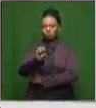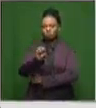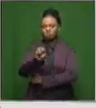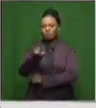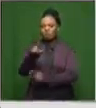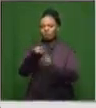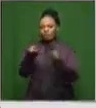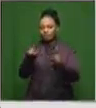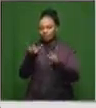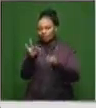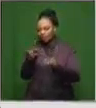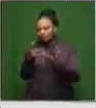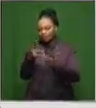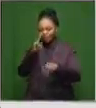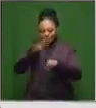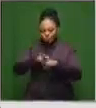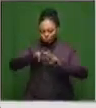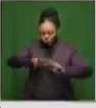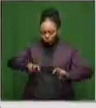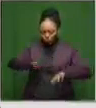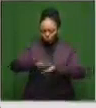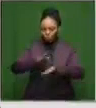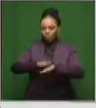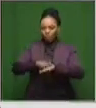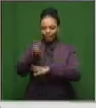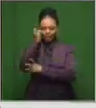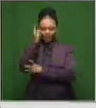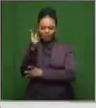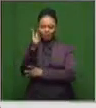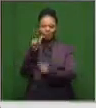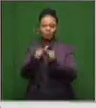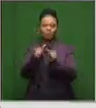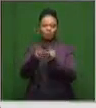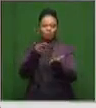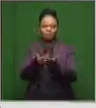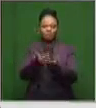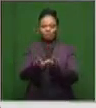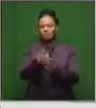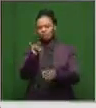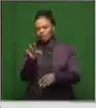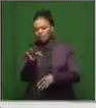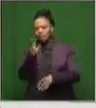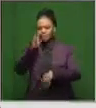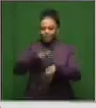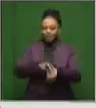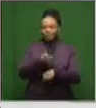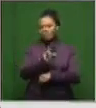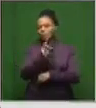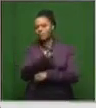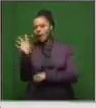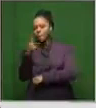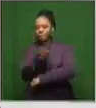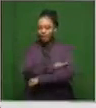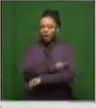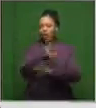understand a little bit better about whether an additional dose is required or whether a single dose is sufficient for the period of immunity.